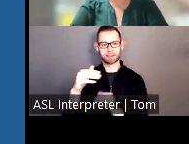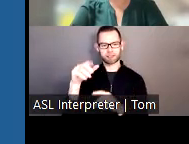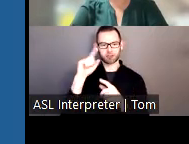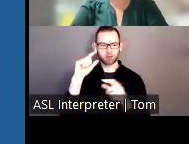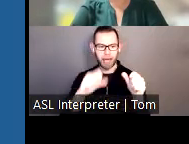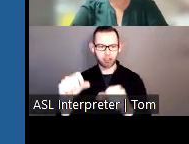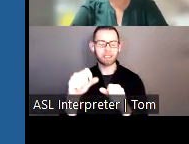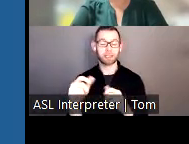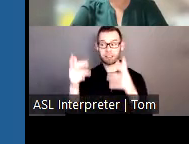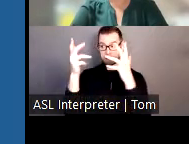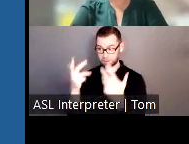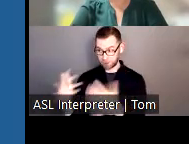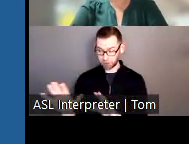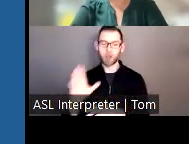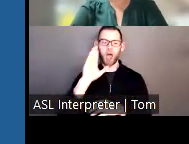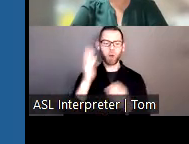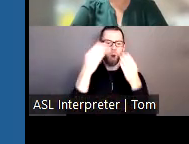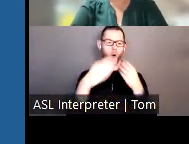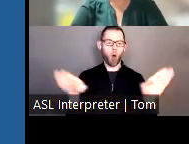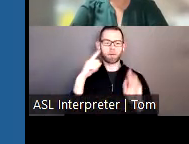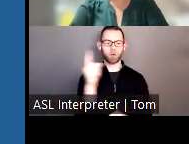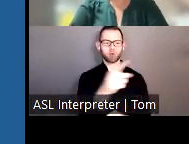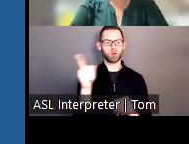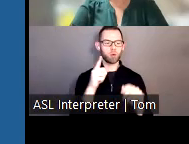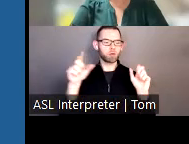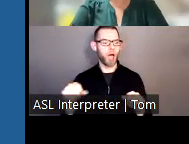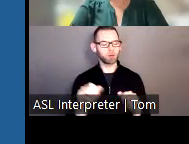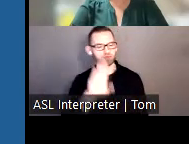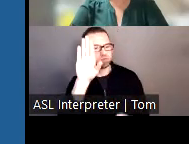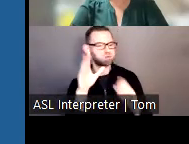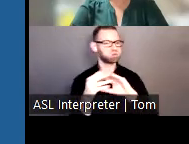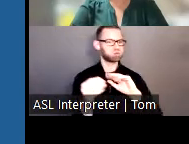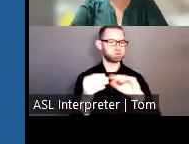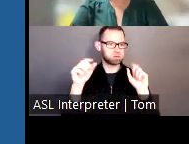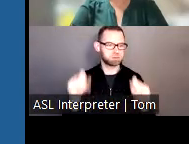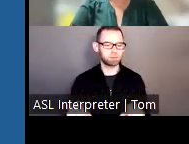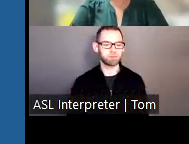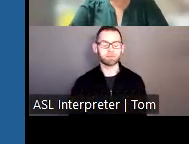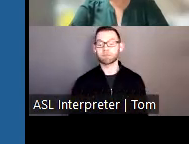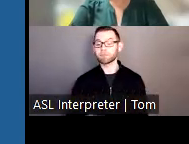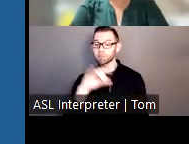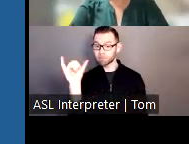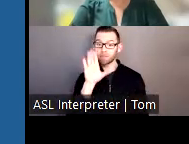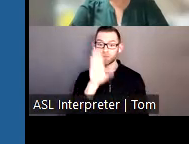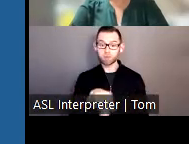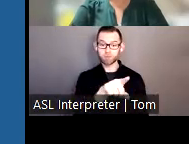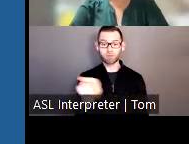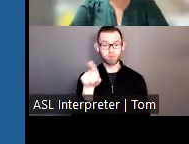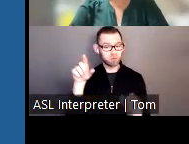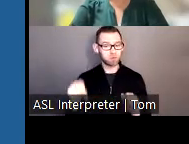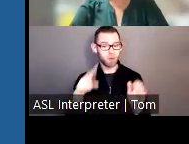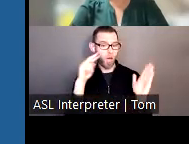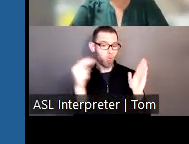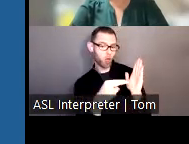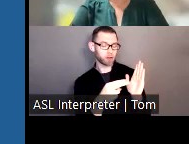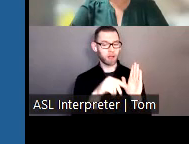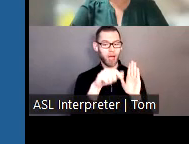comments. I want you all to know that you can also find the presentation, the agenda, as